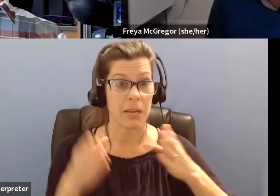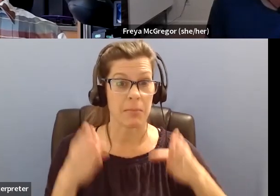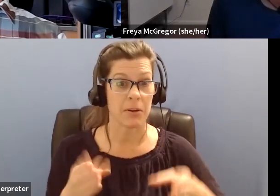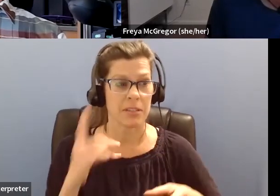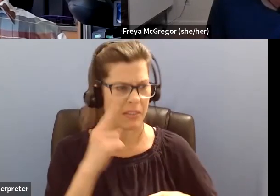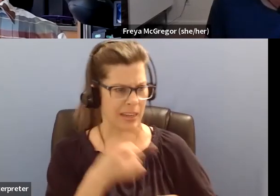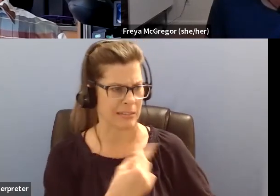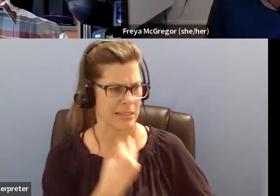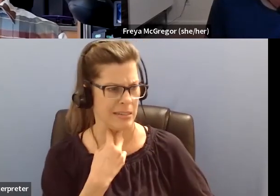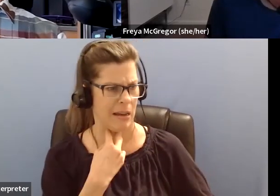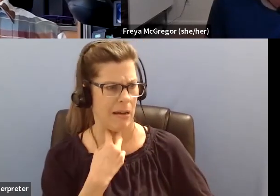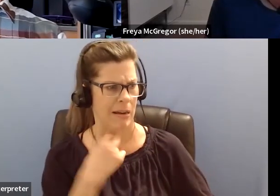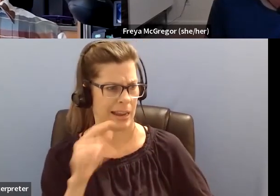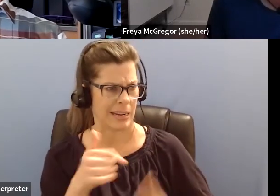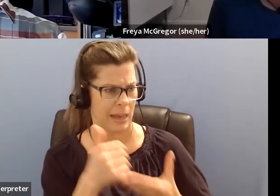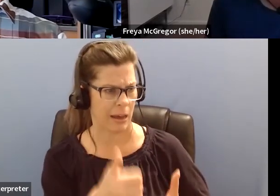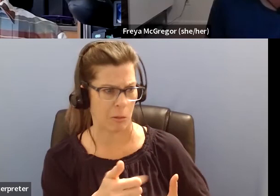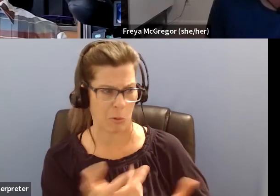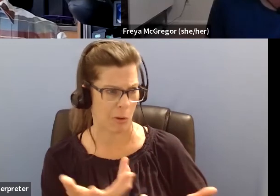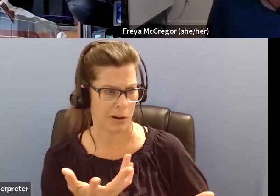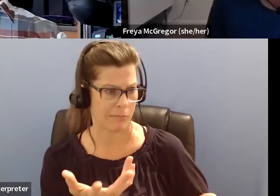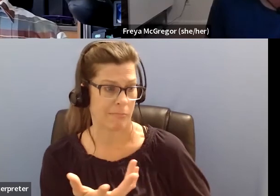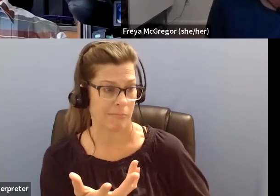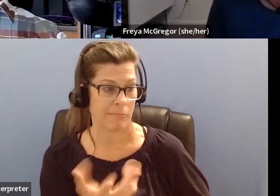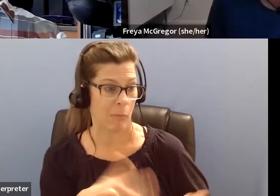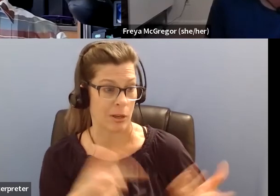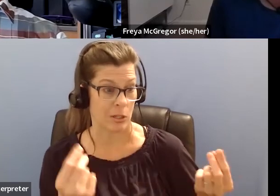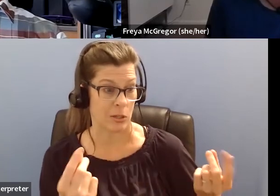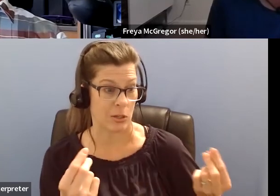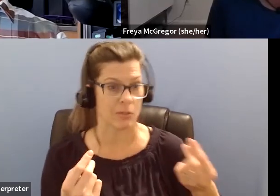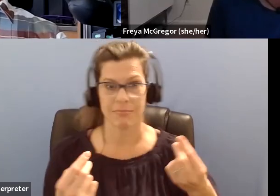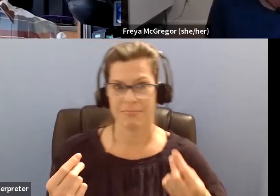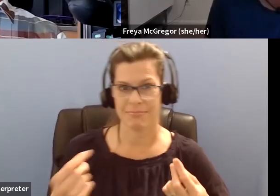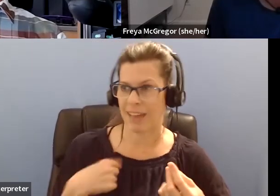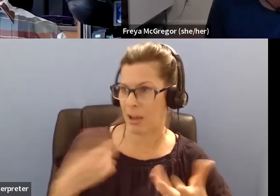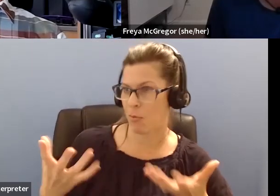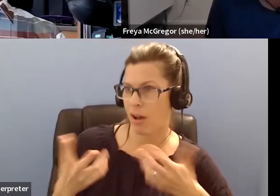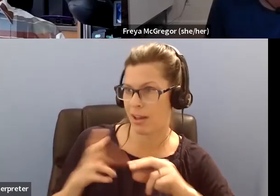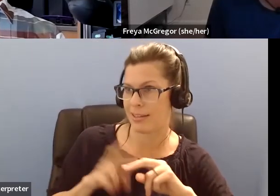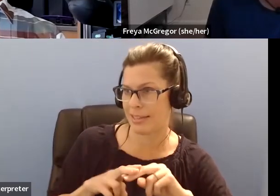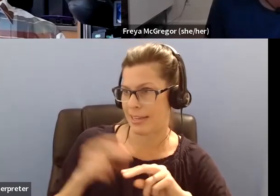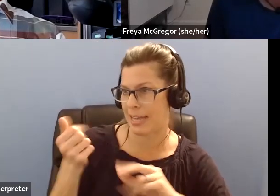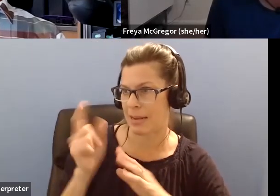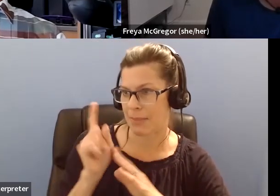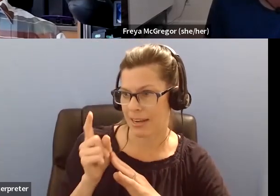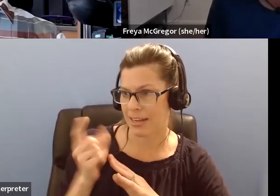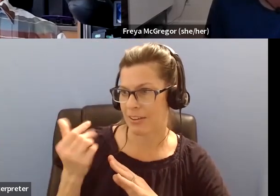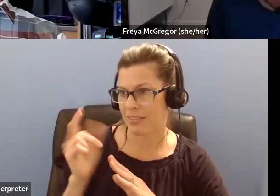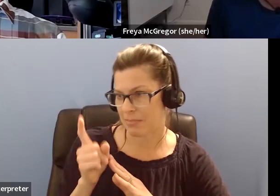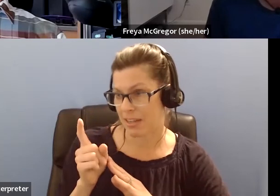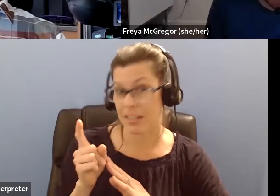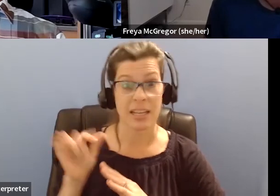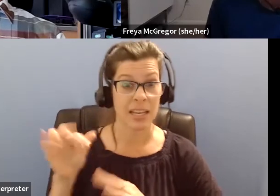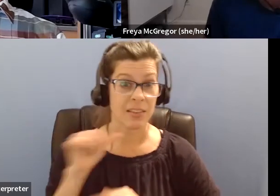Um, and so, um, just for those that might not be familiar with this new